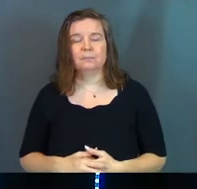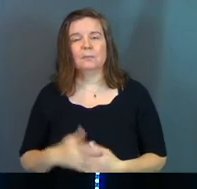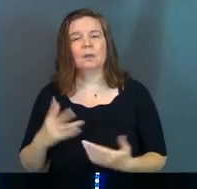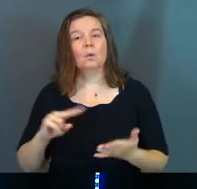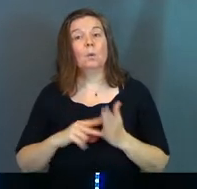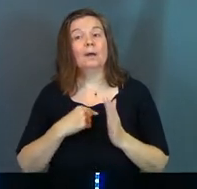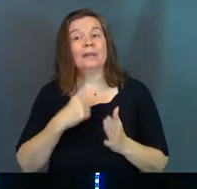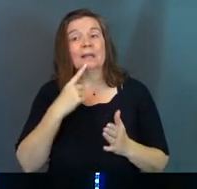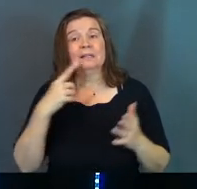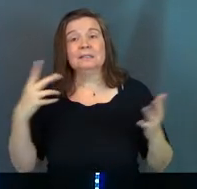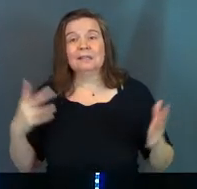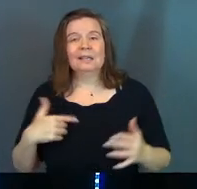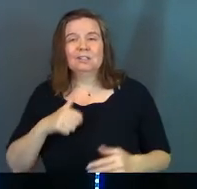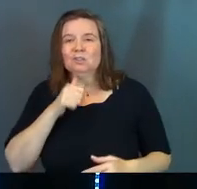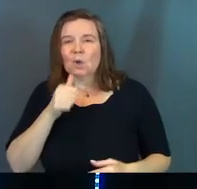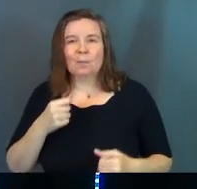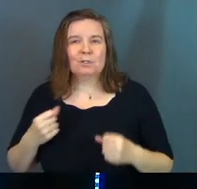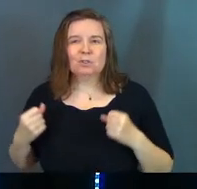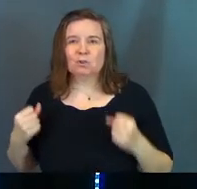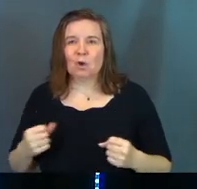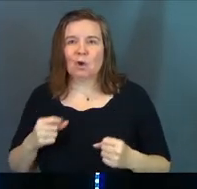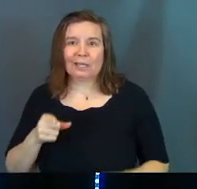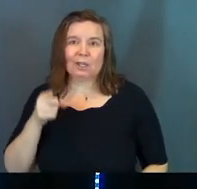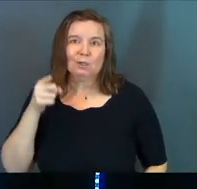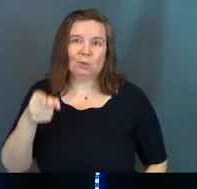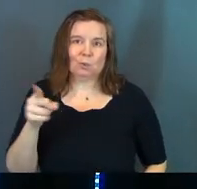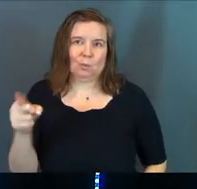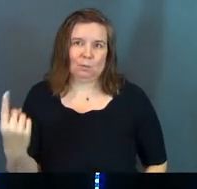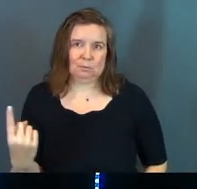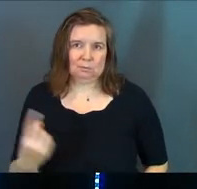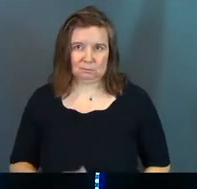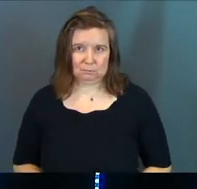What that's saying is, don't be strong in you.